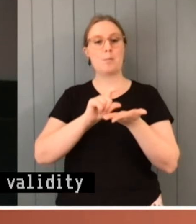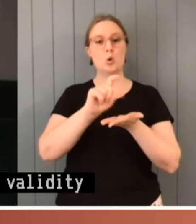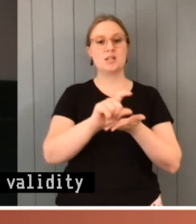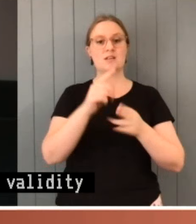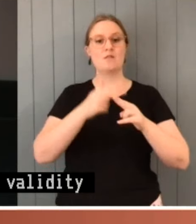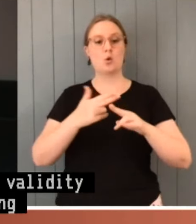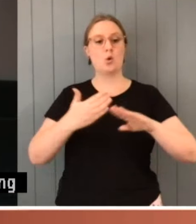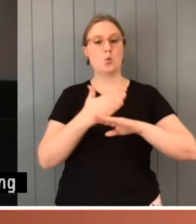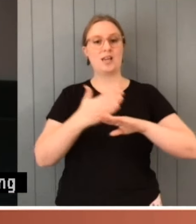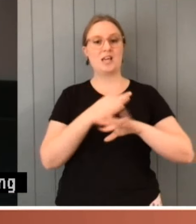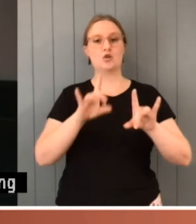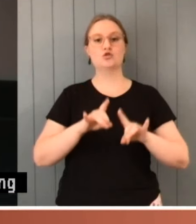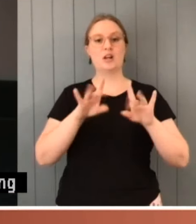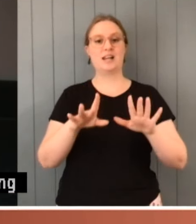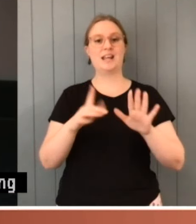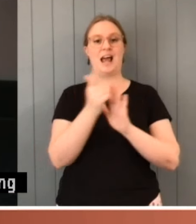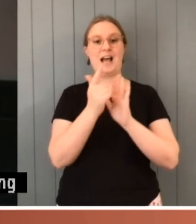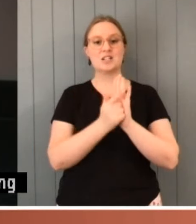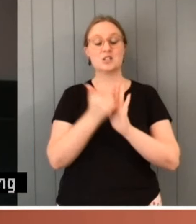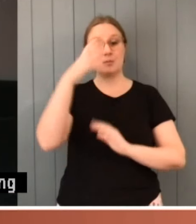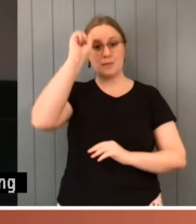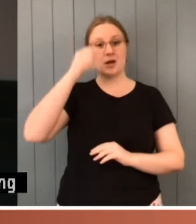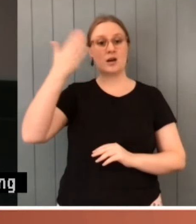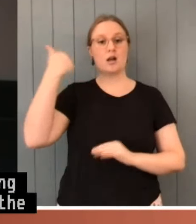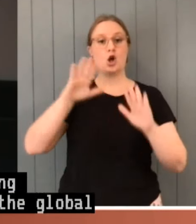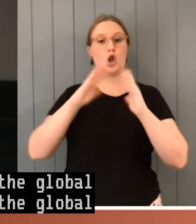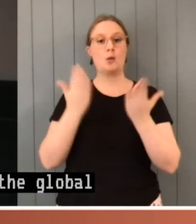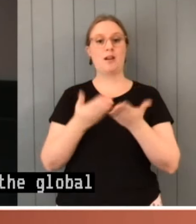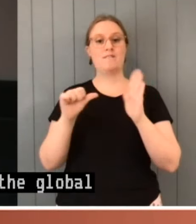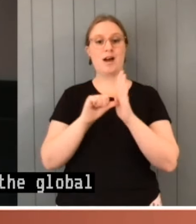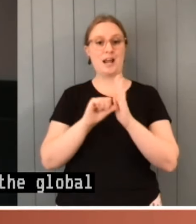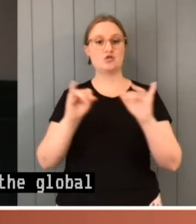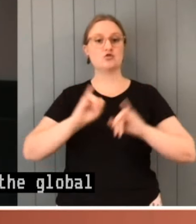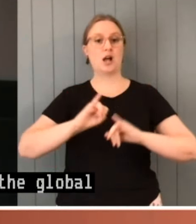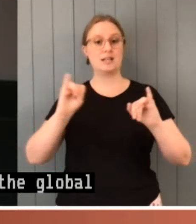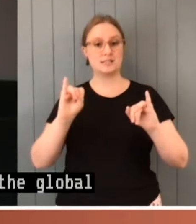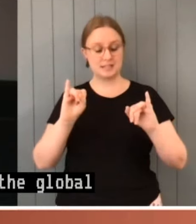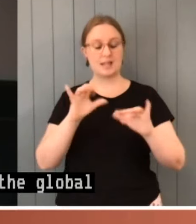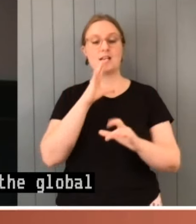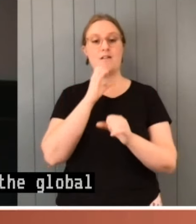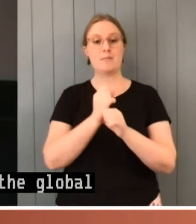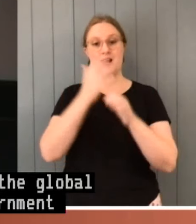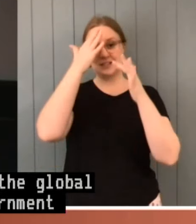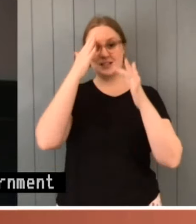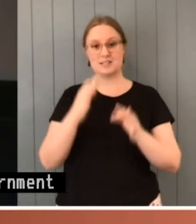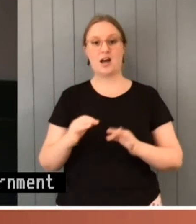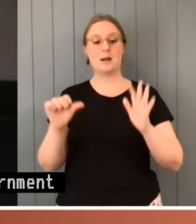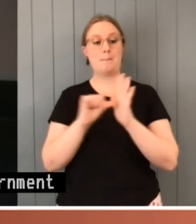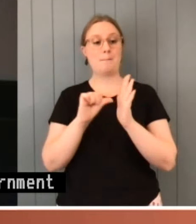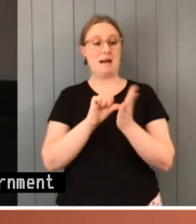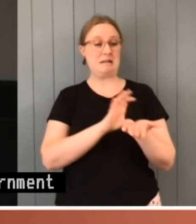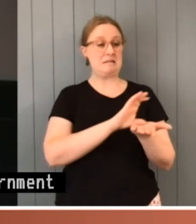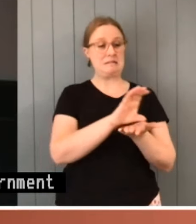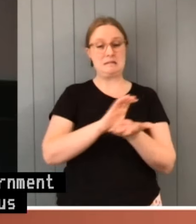financial crisis? The government decided that fiscal stimulus was a good policy. We're going to boost